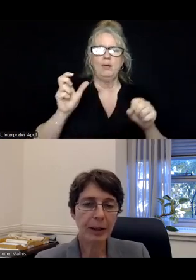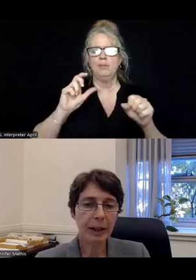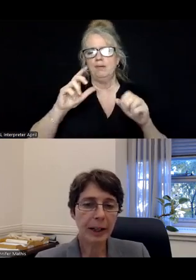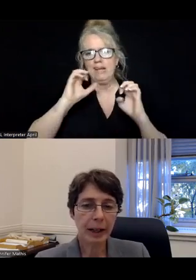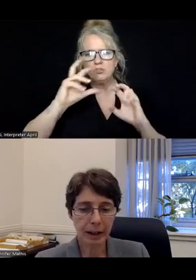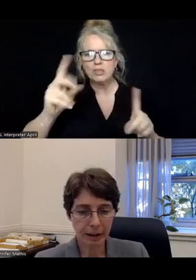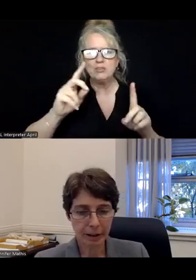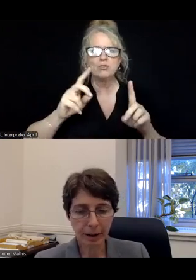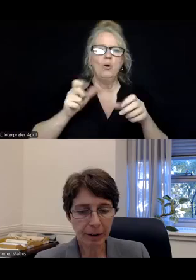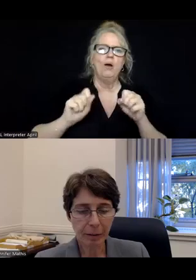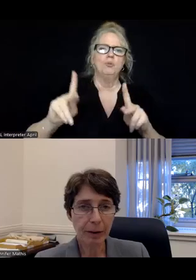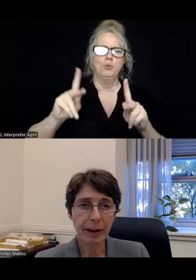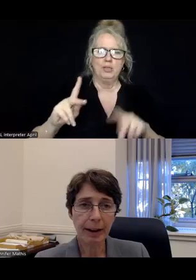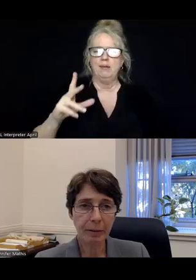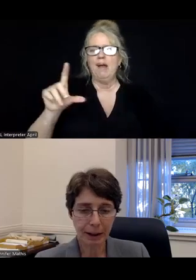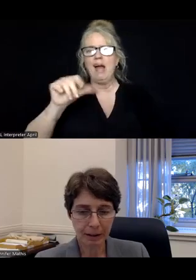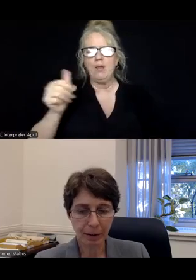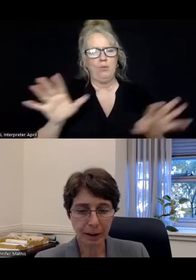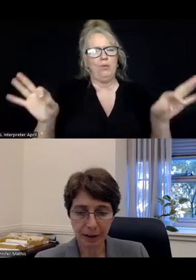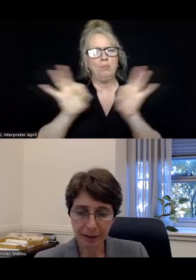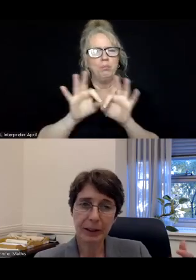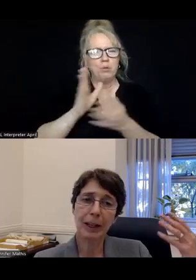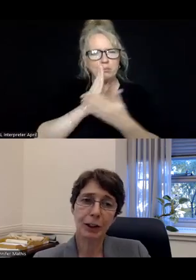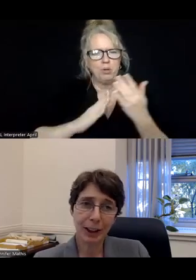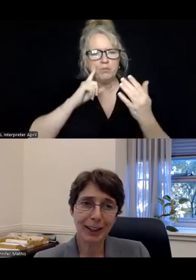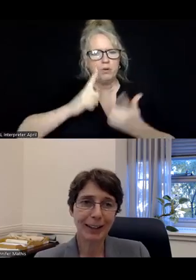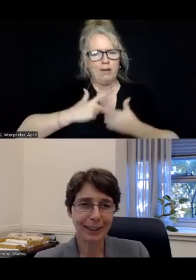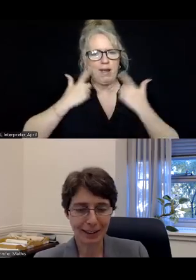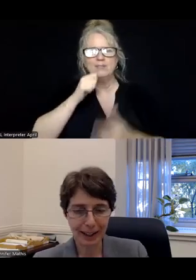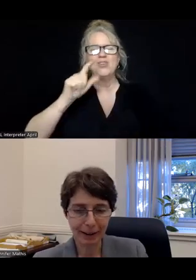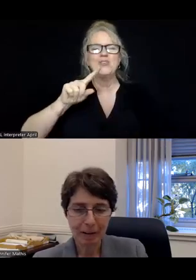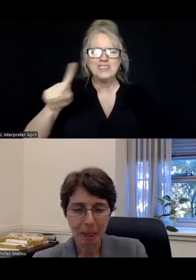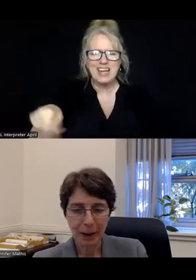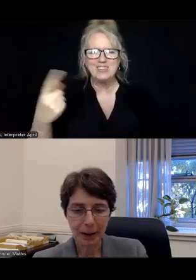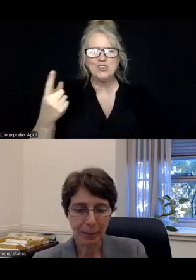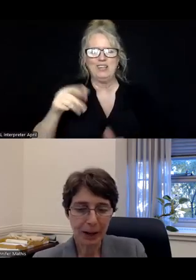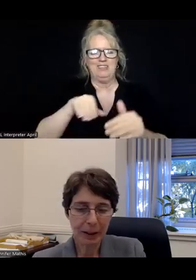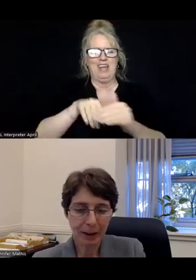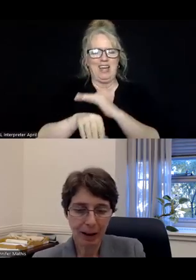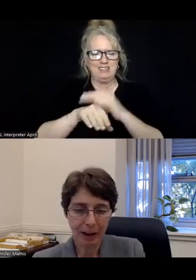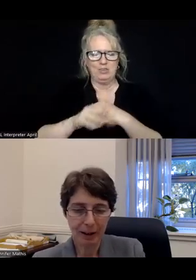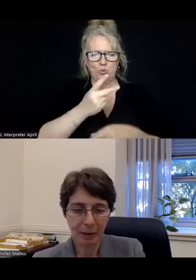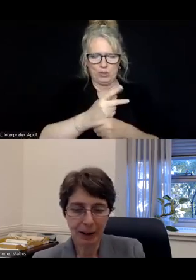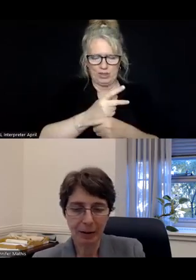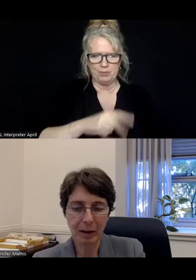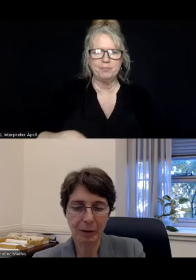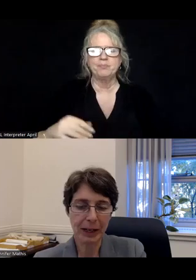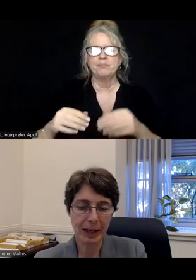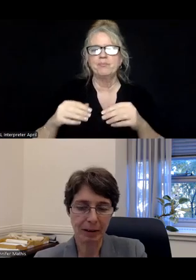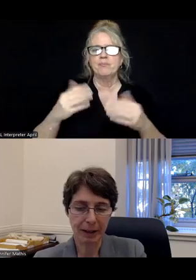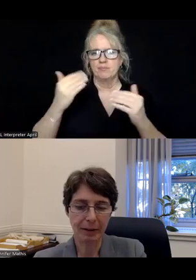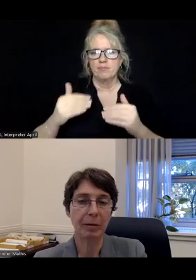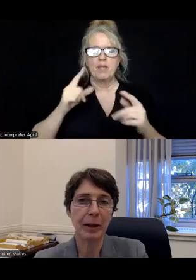opportunity, and other important aspects of life. So it's not just access to care. I'm going to talk about